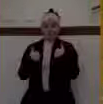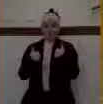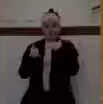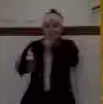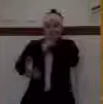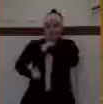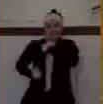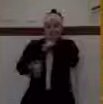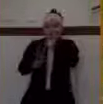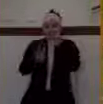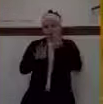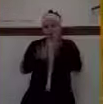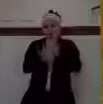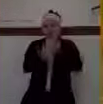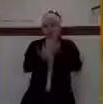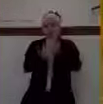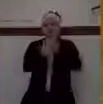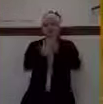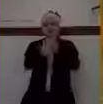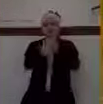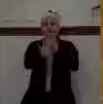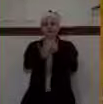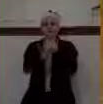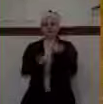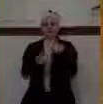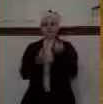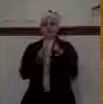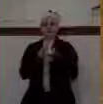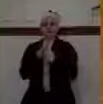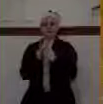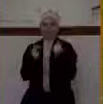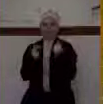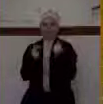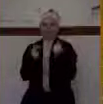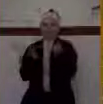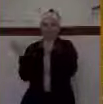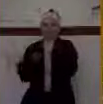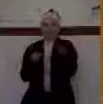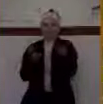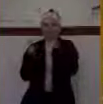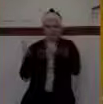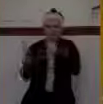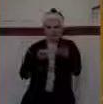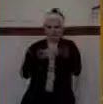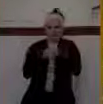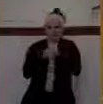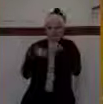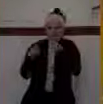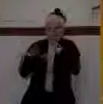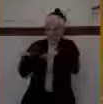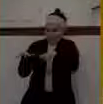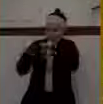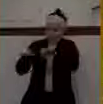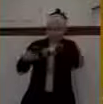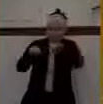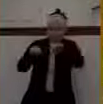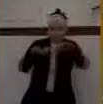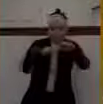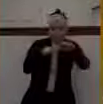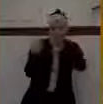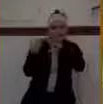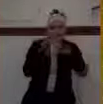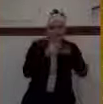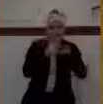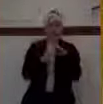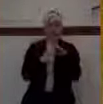Levant. And he begins to systematically conquer and take over villages and towns, 156